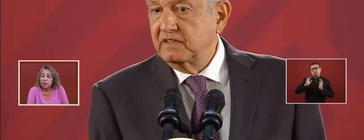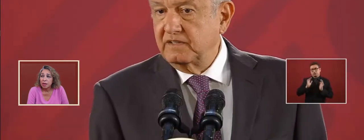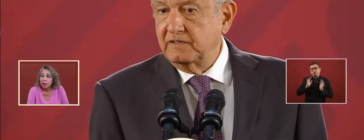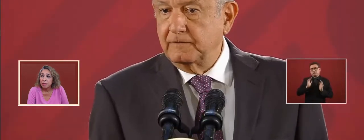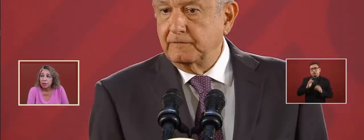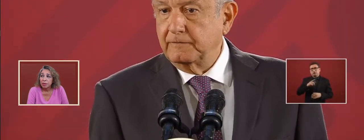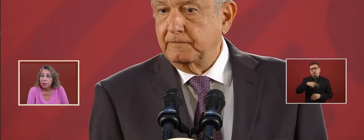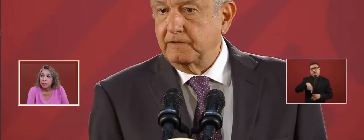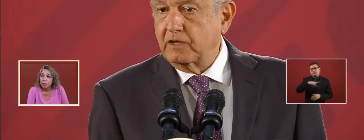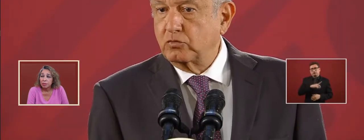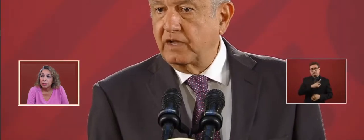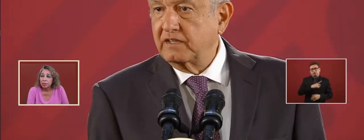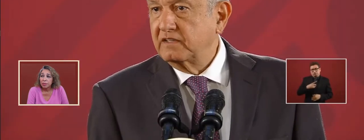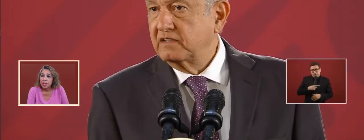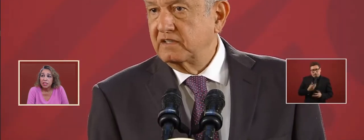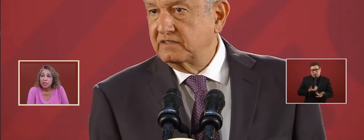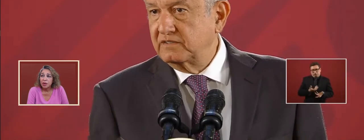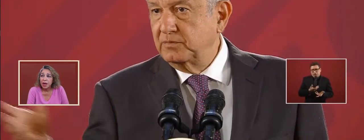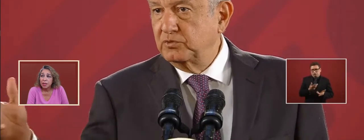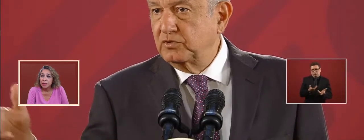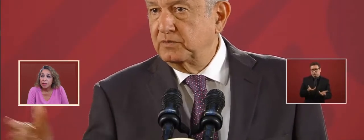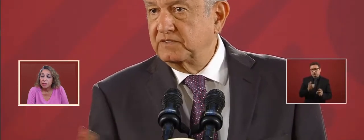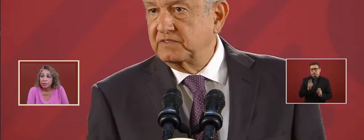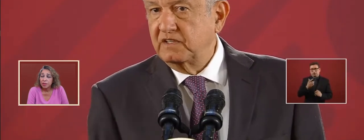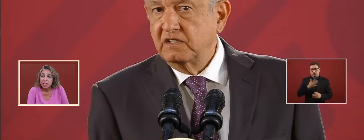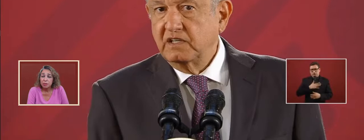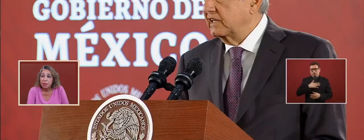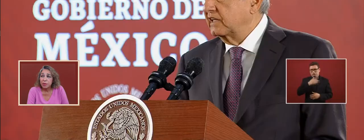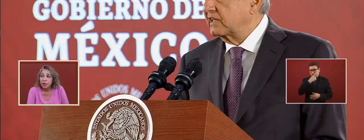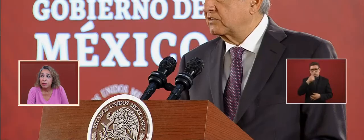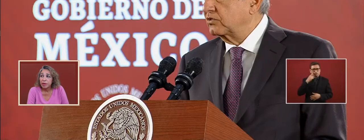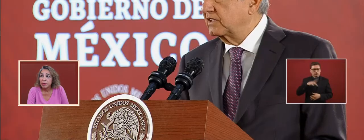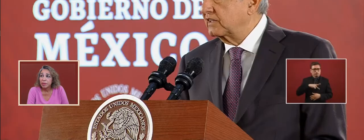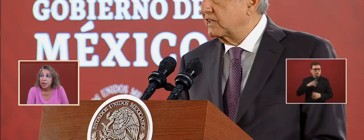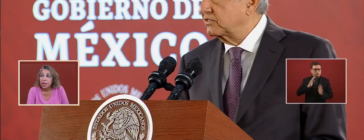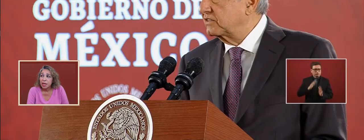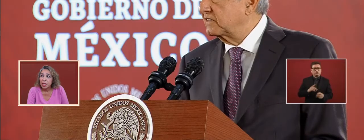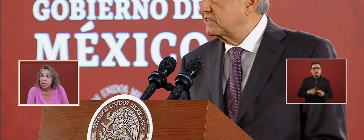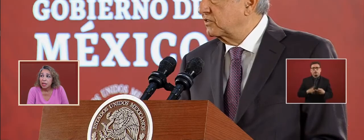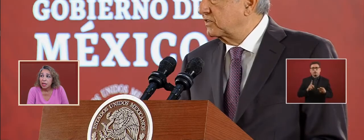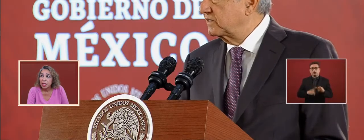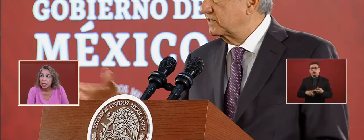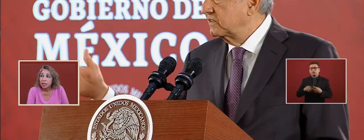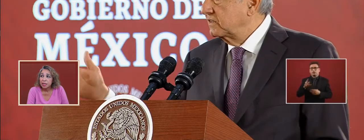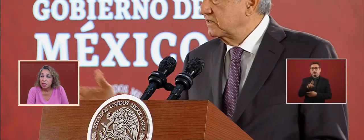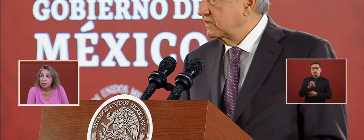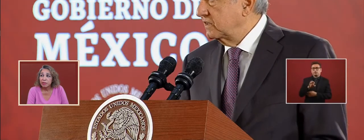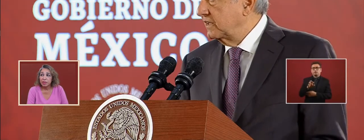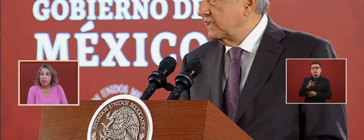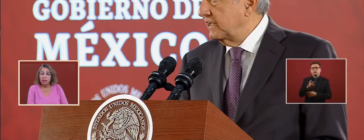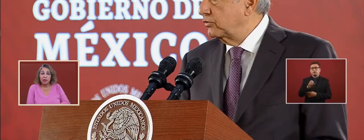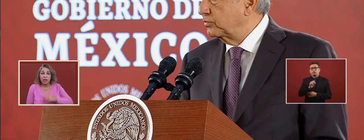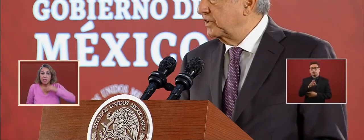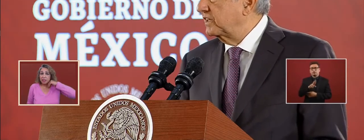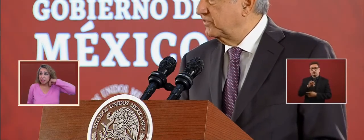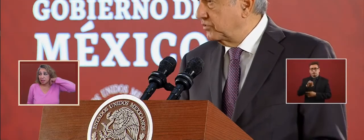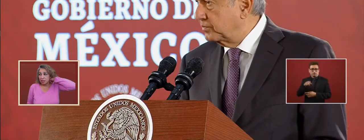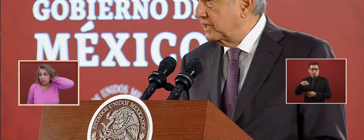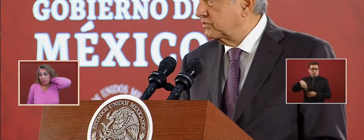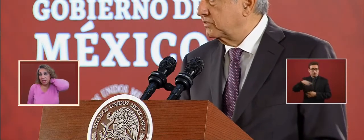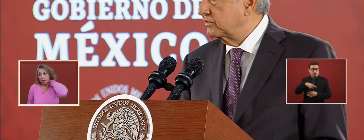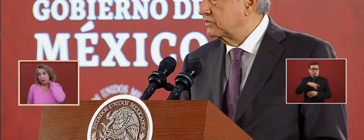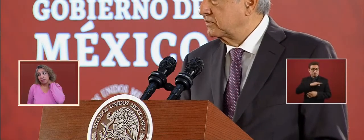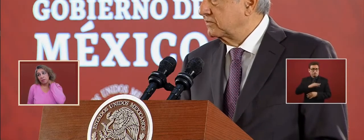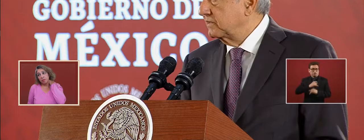needs to act. That's my point of view. In the case of the other cases,